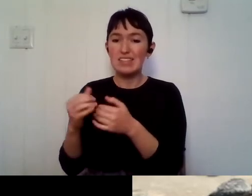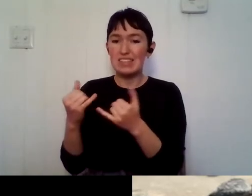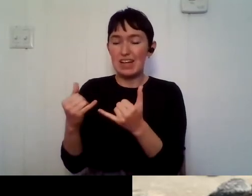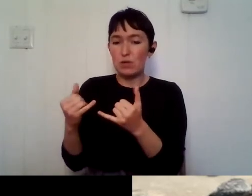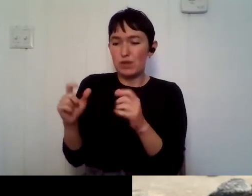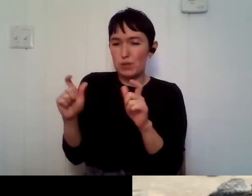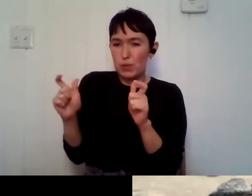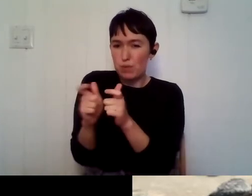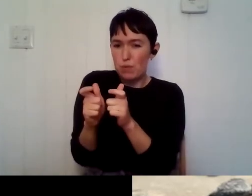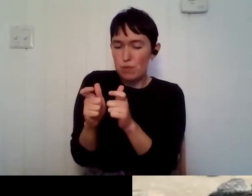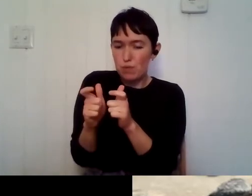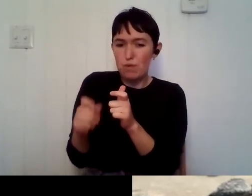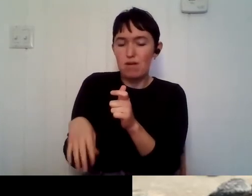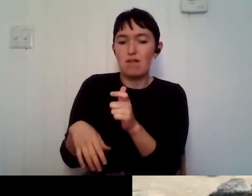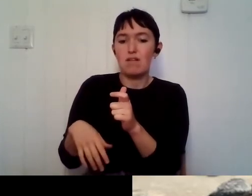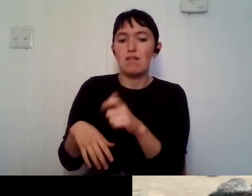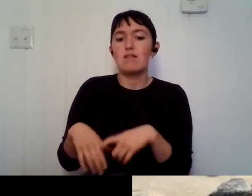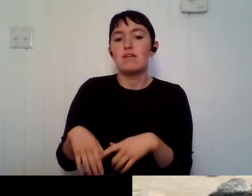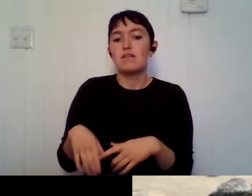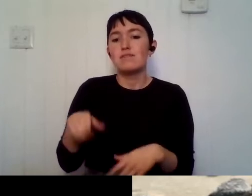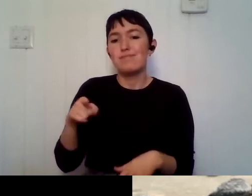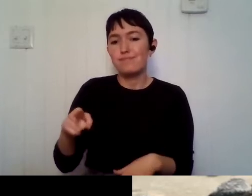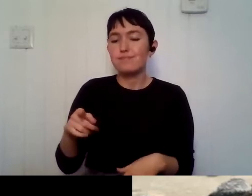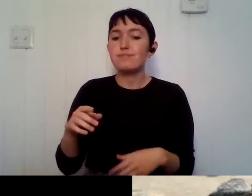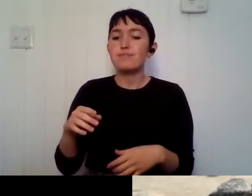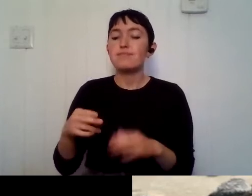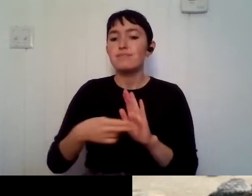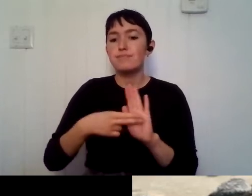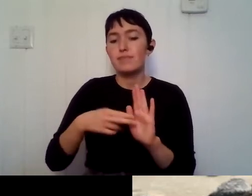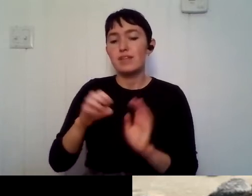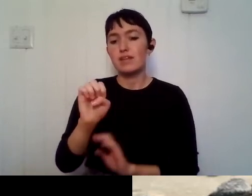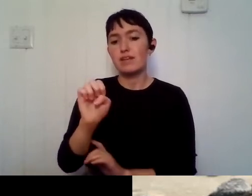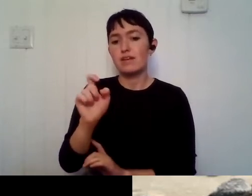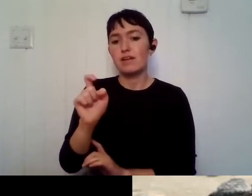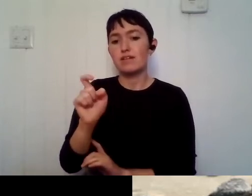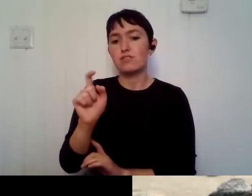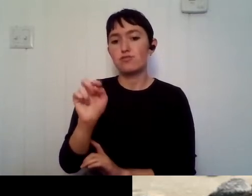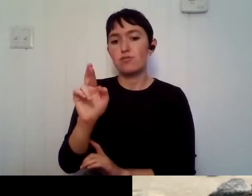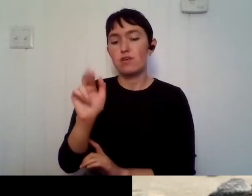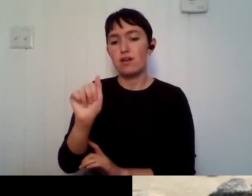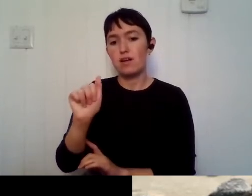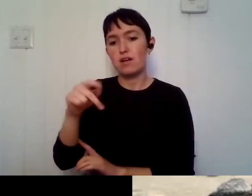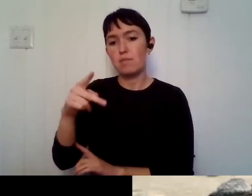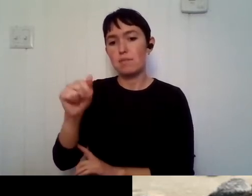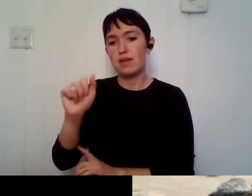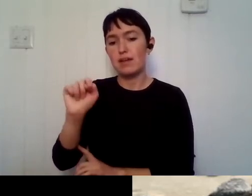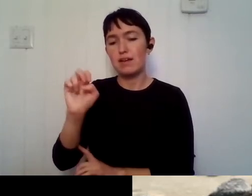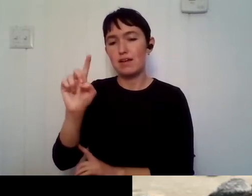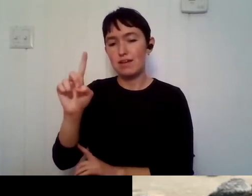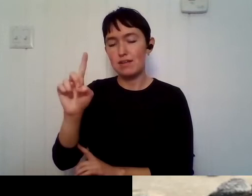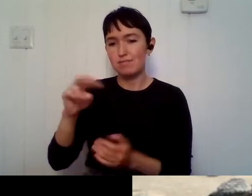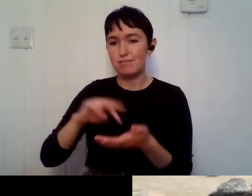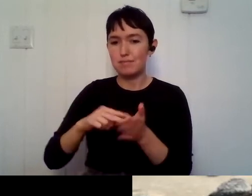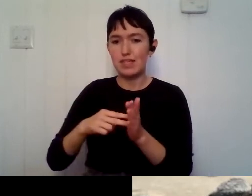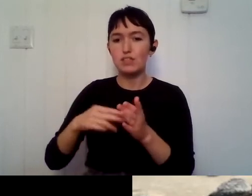So they are what's known as extirpated, which is locally extinct. Um, so they're not, the whole species haven't been